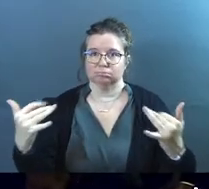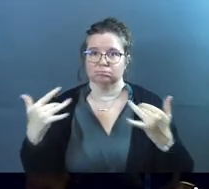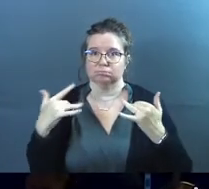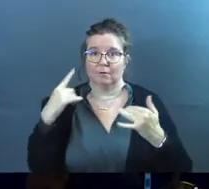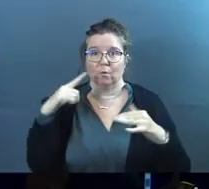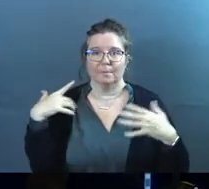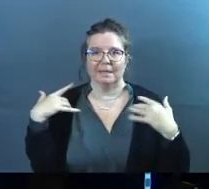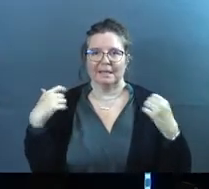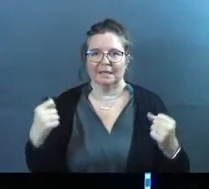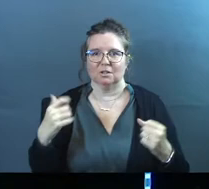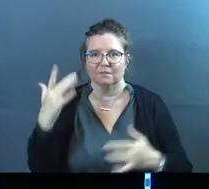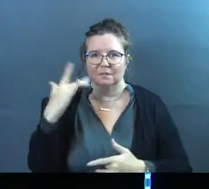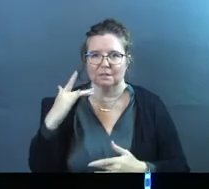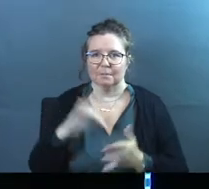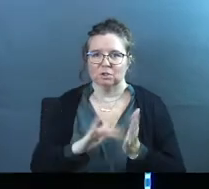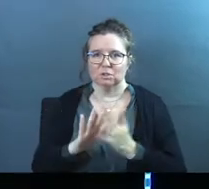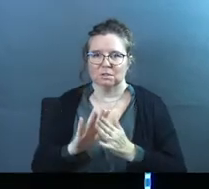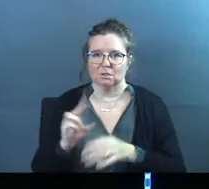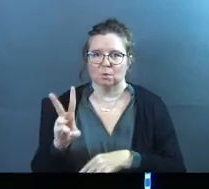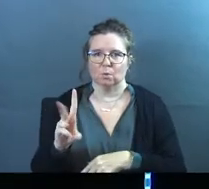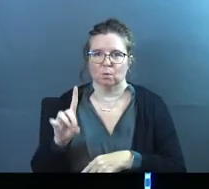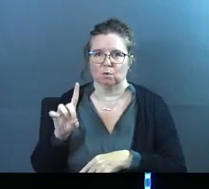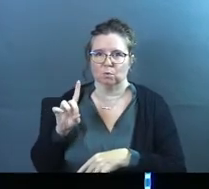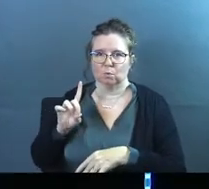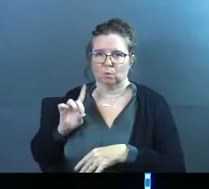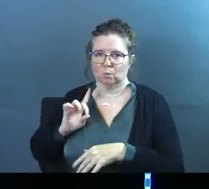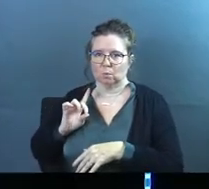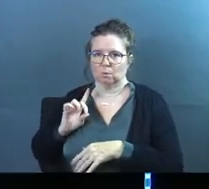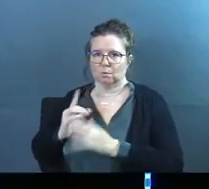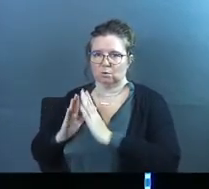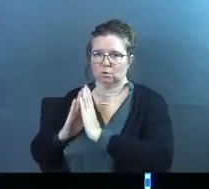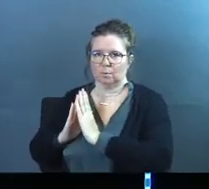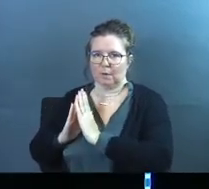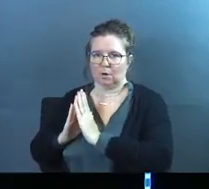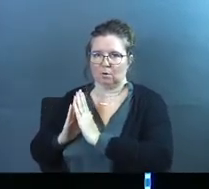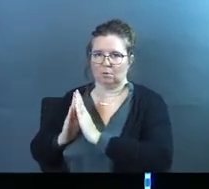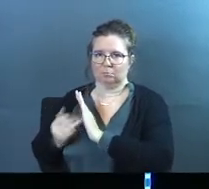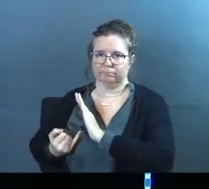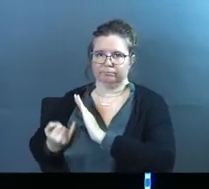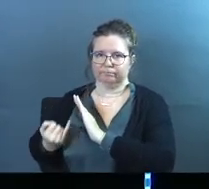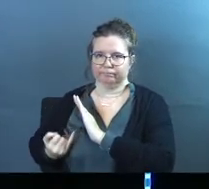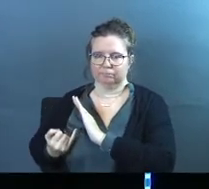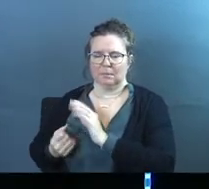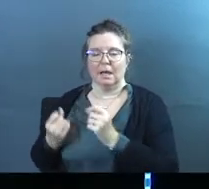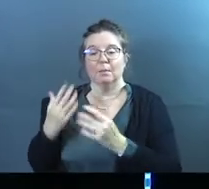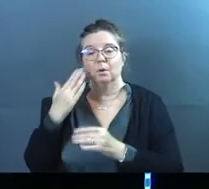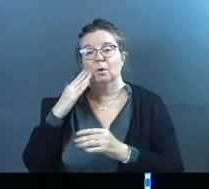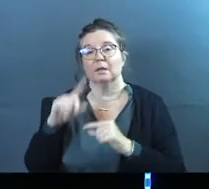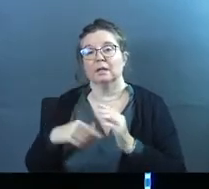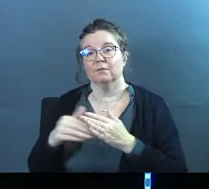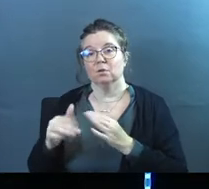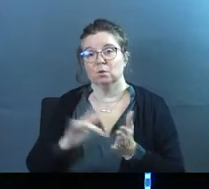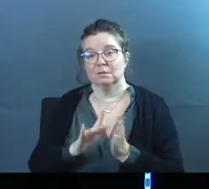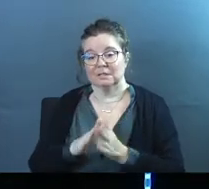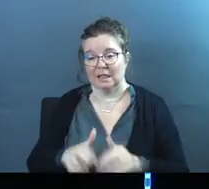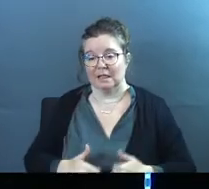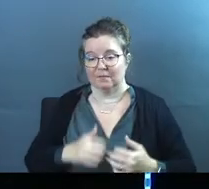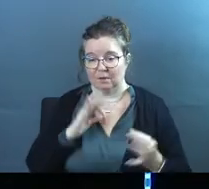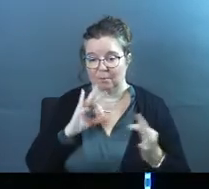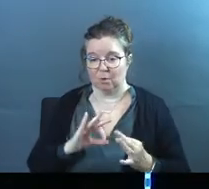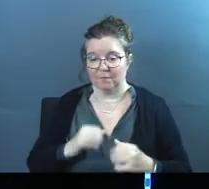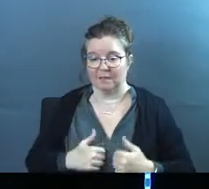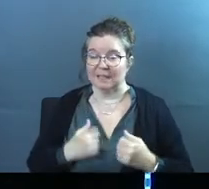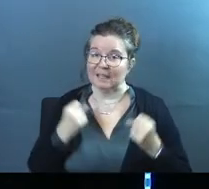Here it is. But Jesus often withdrew to the wilderness for prayer. How many of'all know that even though Jesus lived a perfect life,